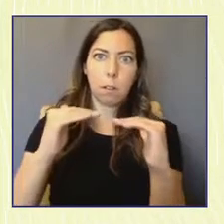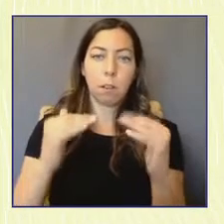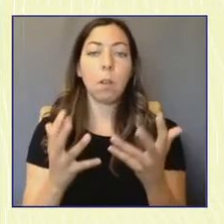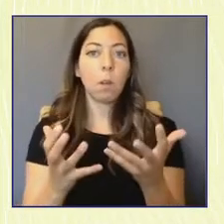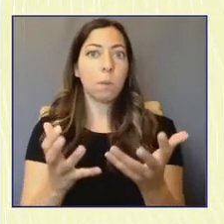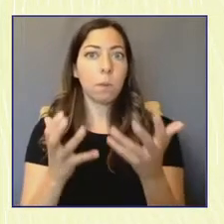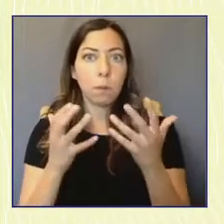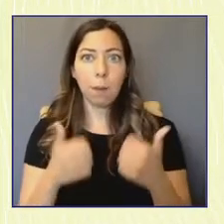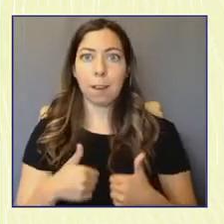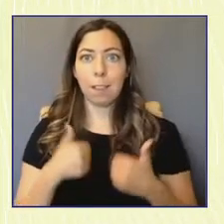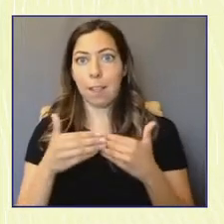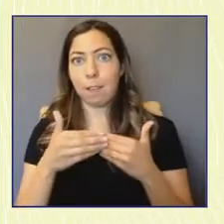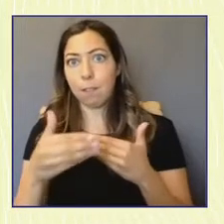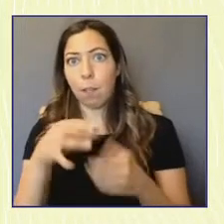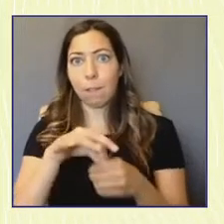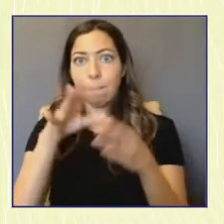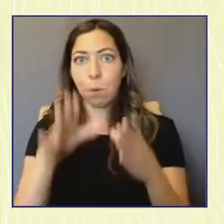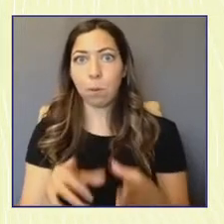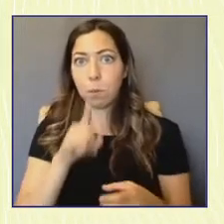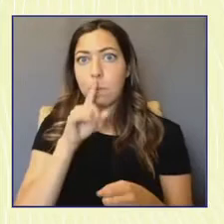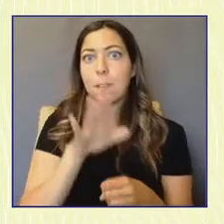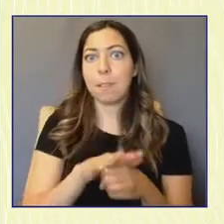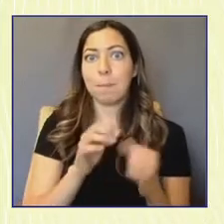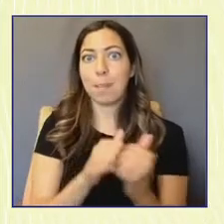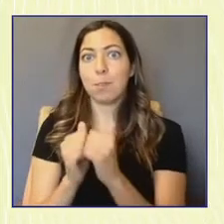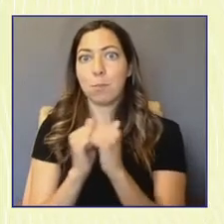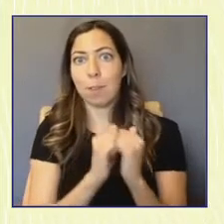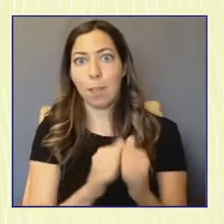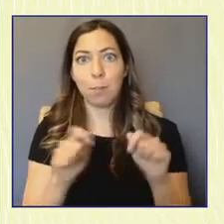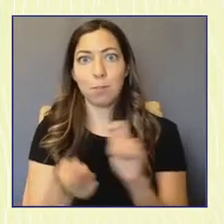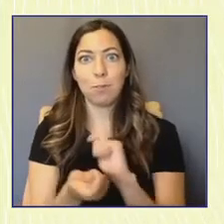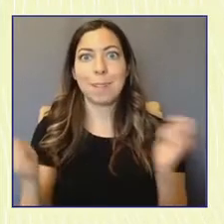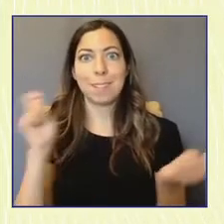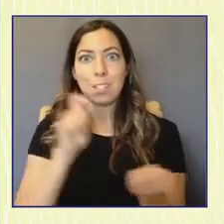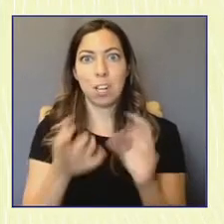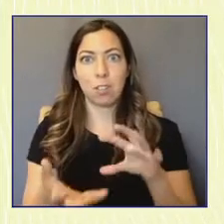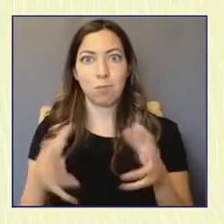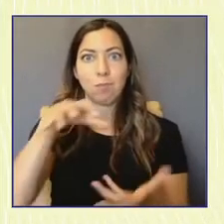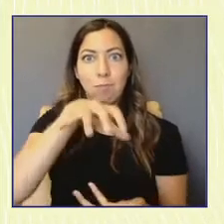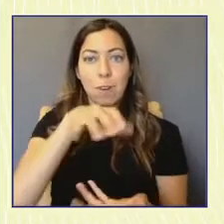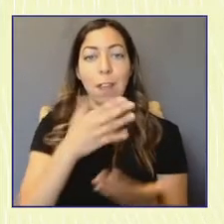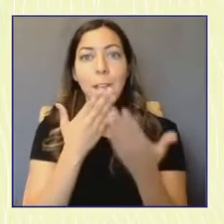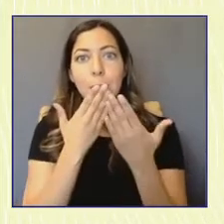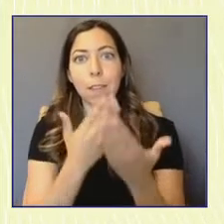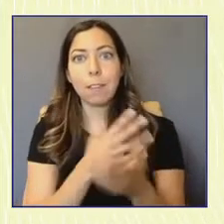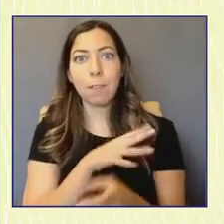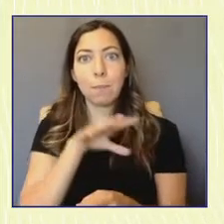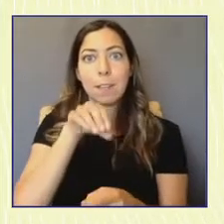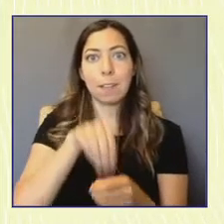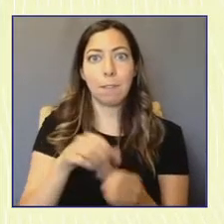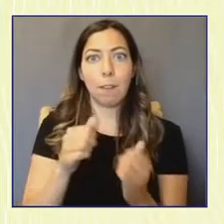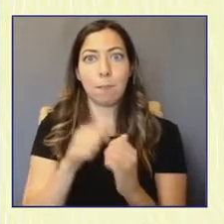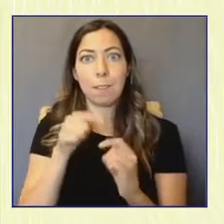we need to commit to doing this together. Thanks for all of you for being here and being a part of this fight with us. And back to you, Alicia.